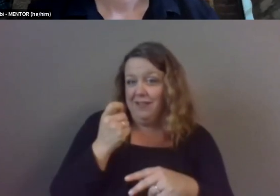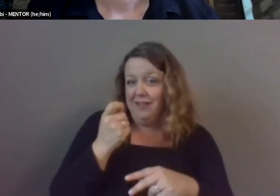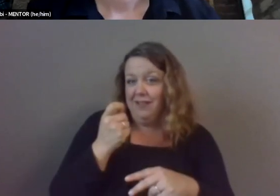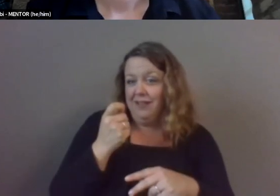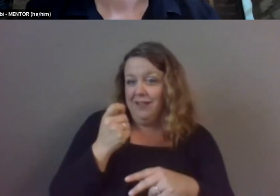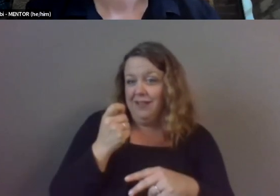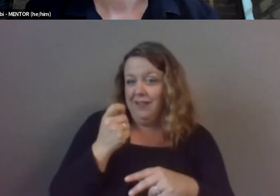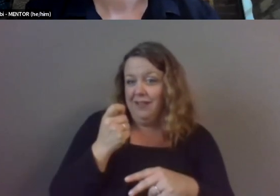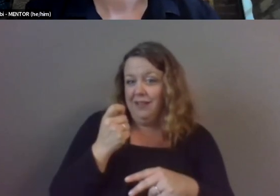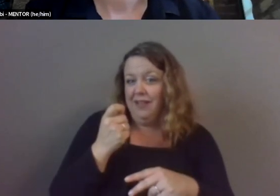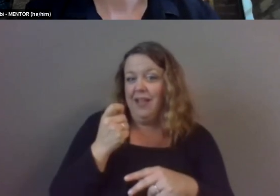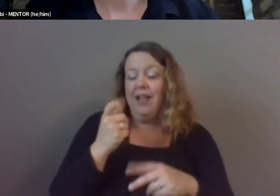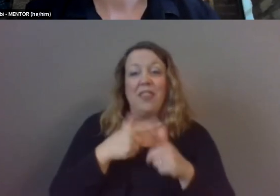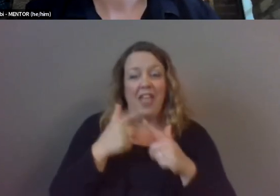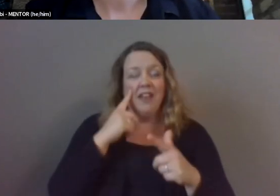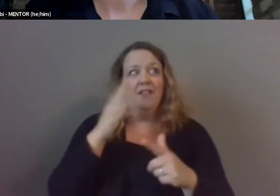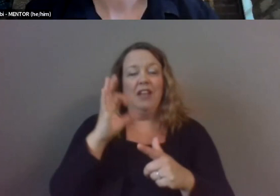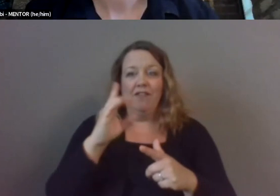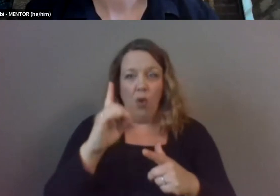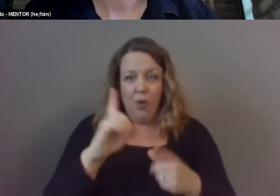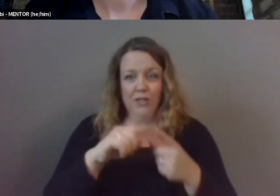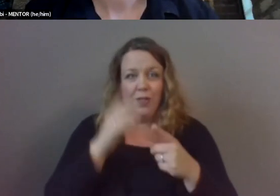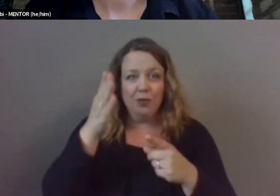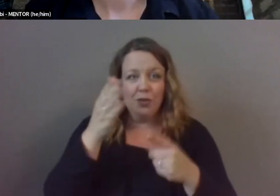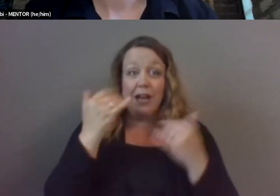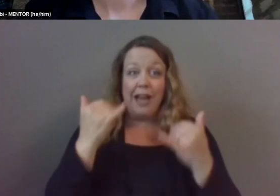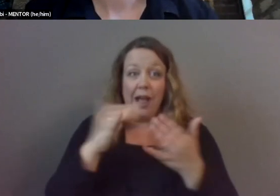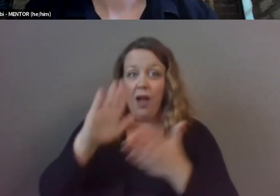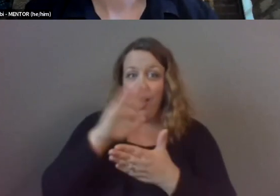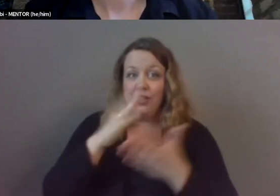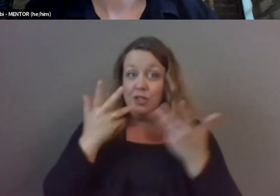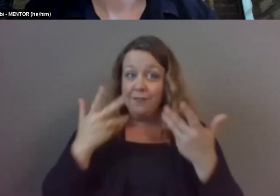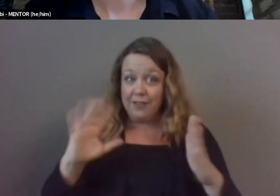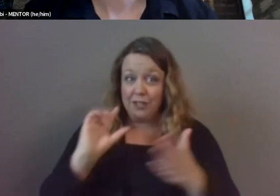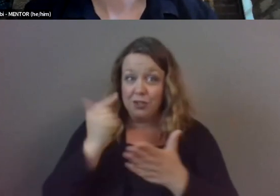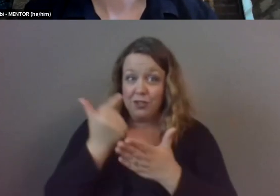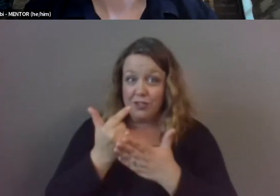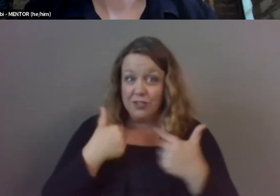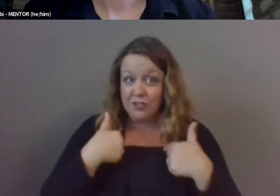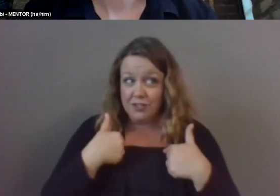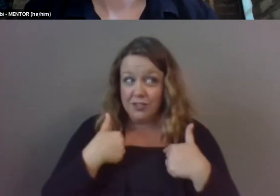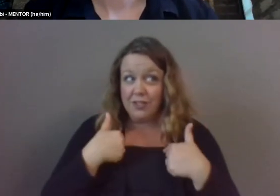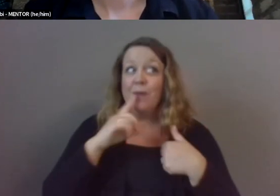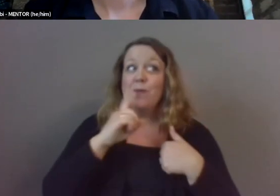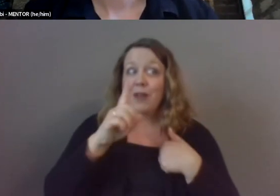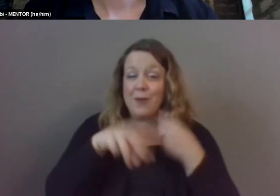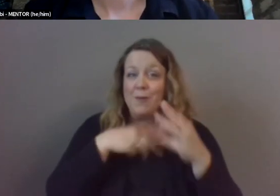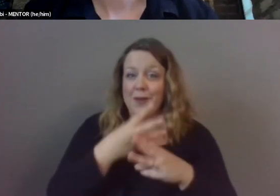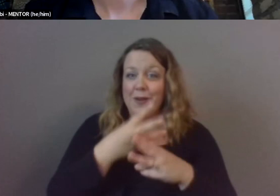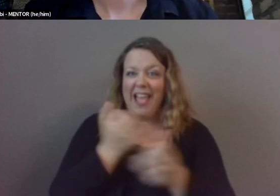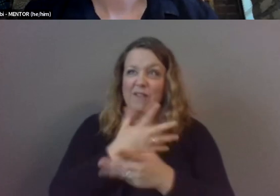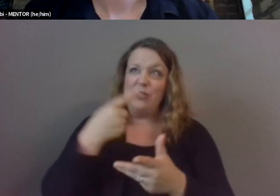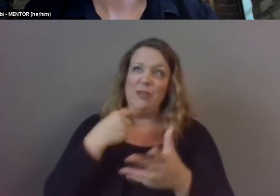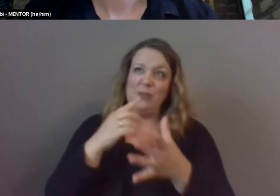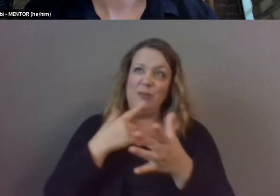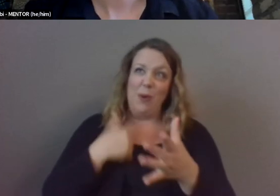interesting fast forward to the future i'm done with college and now in the real world and the things that she was saying clicks now